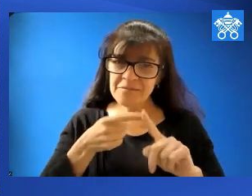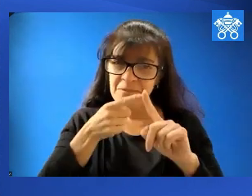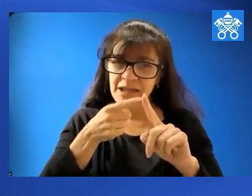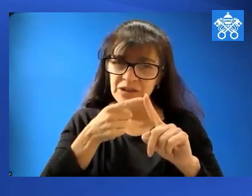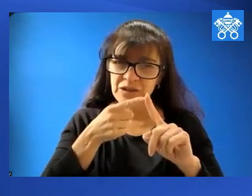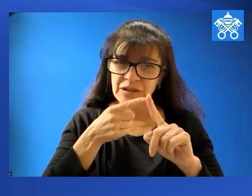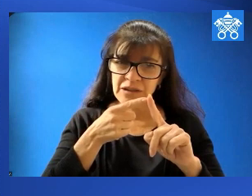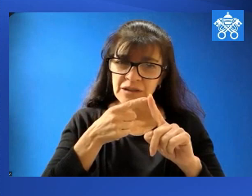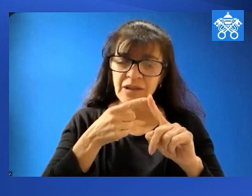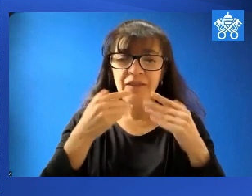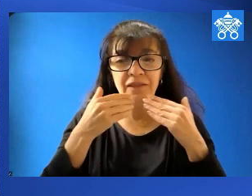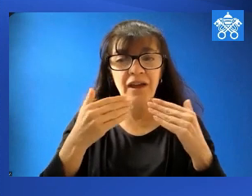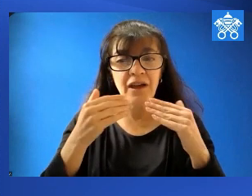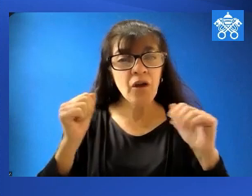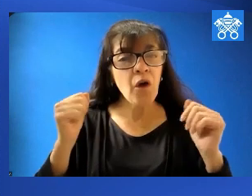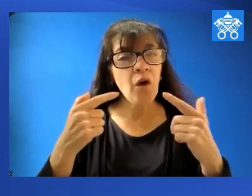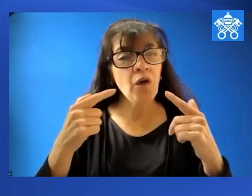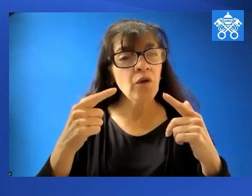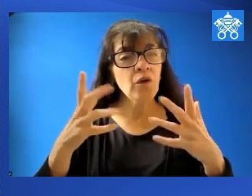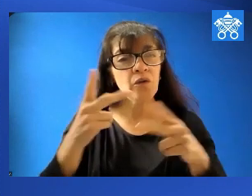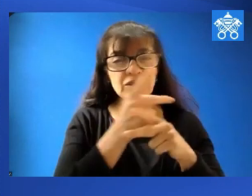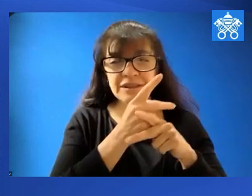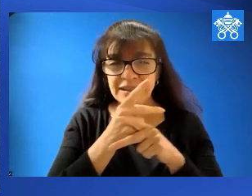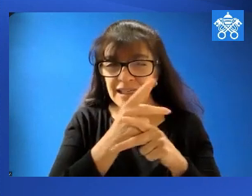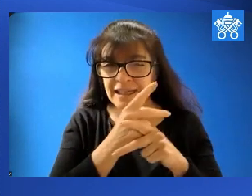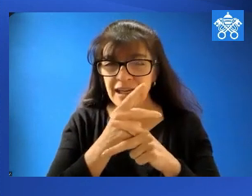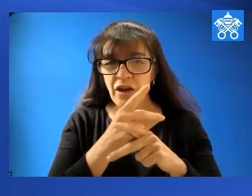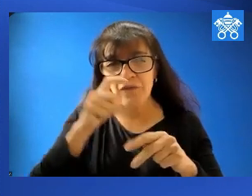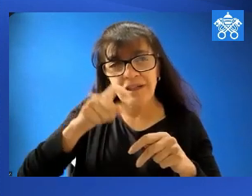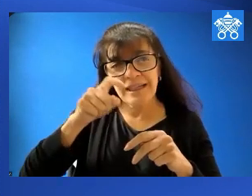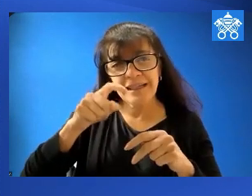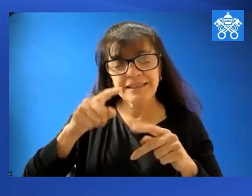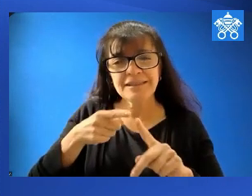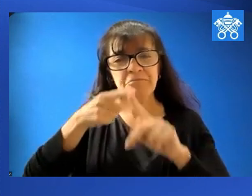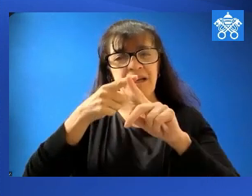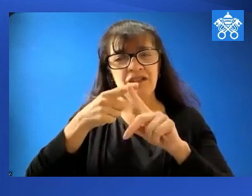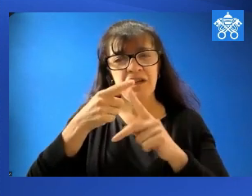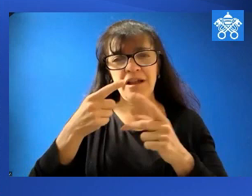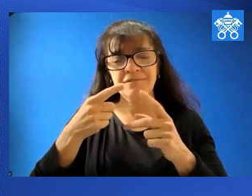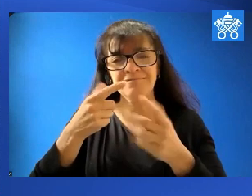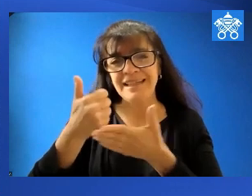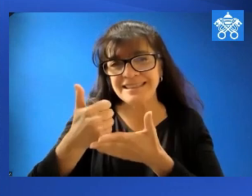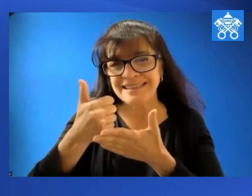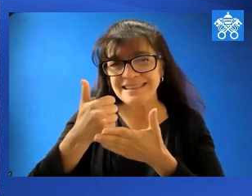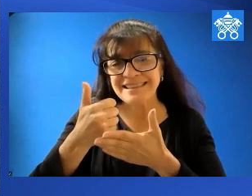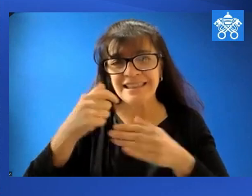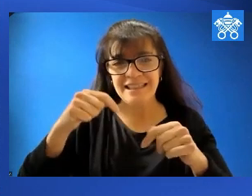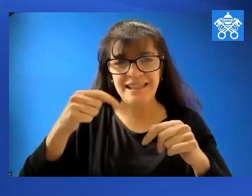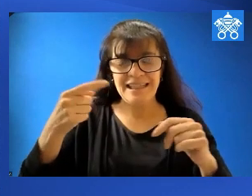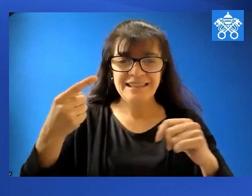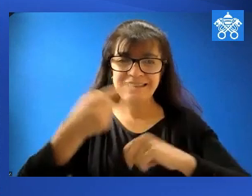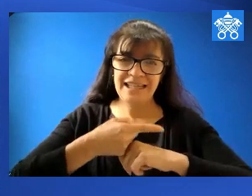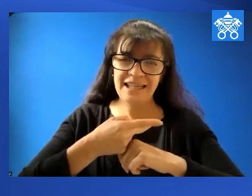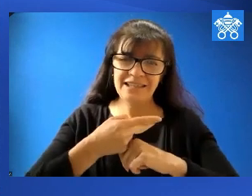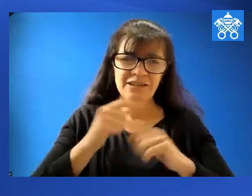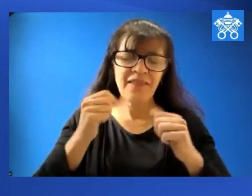In particular, I would like to thank all those who are taking care of those who need special assistance during these days. Thank you for all that you